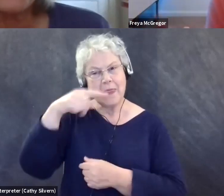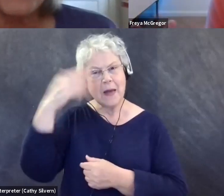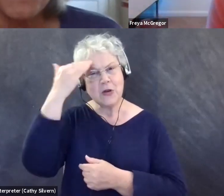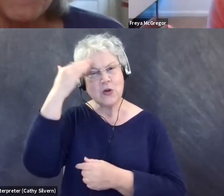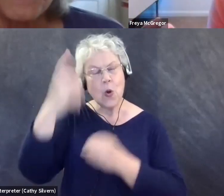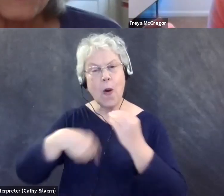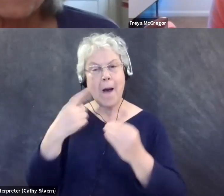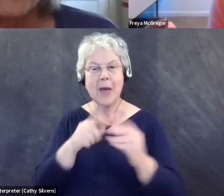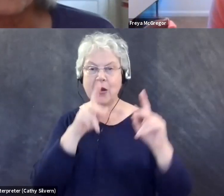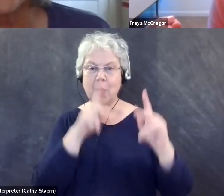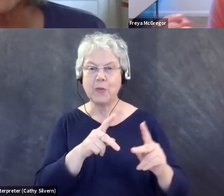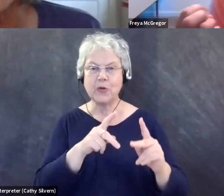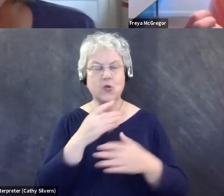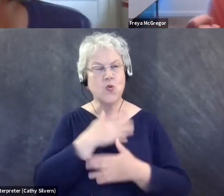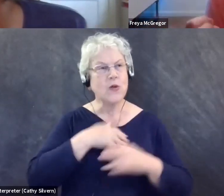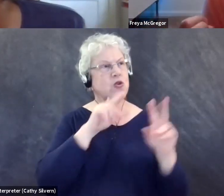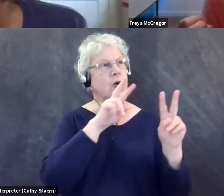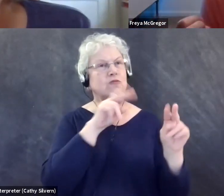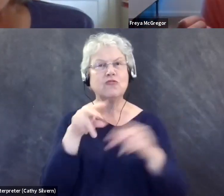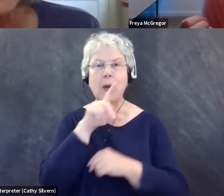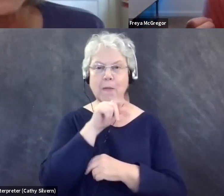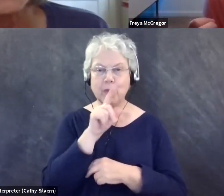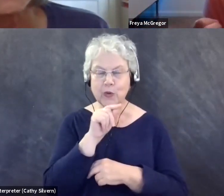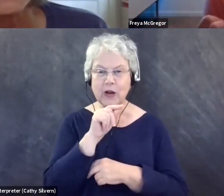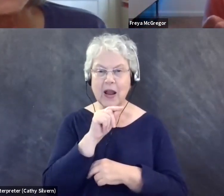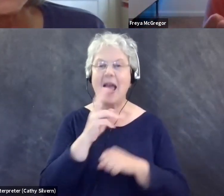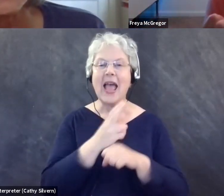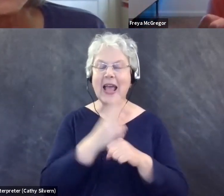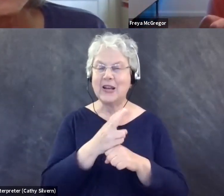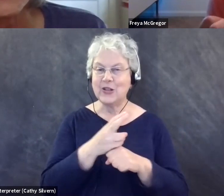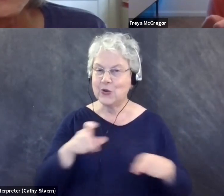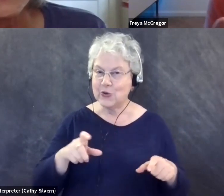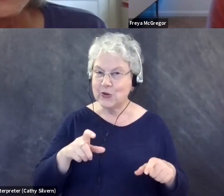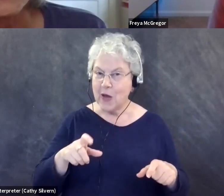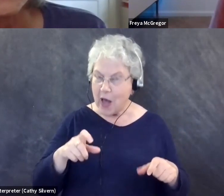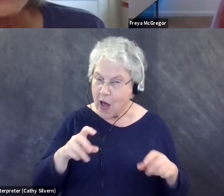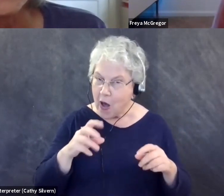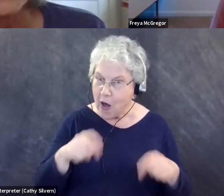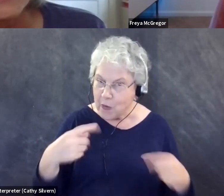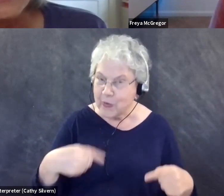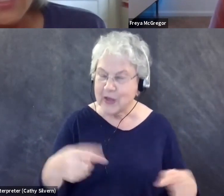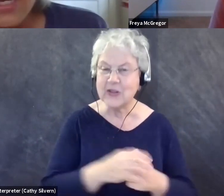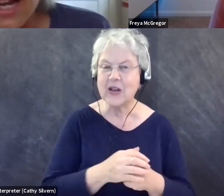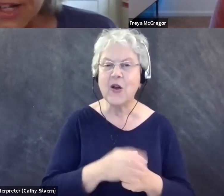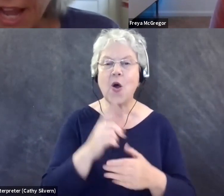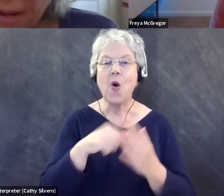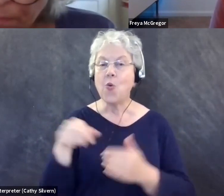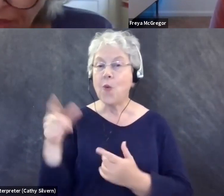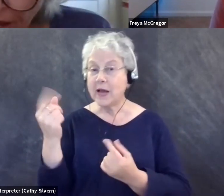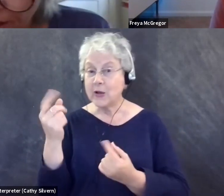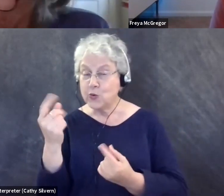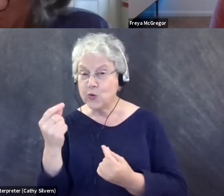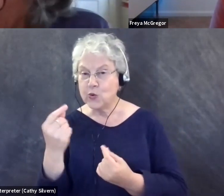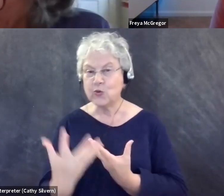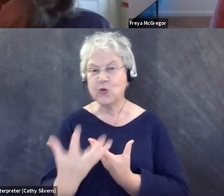a manual wheelchair and what can they do to be sure to be welcoming and inclusive of you? Okay.